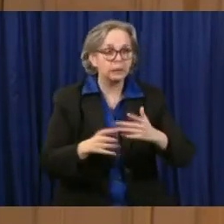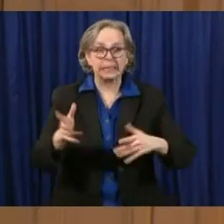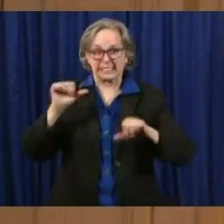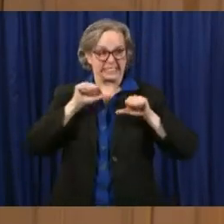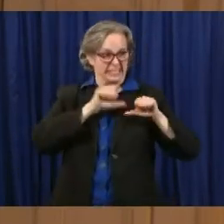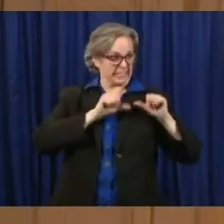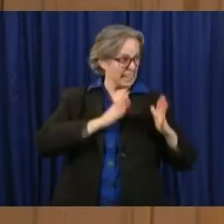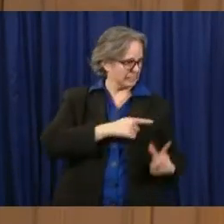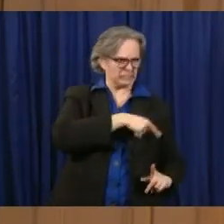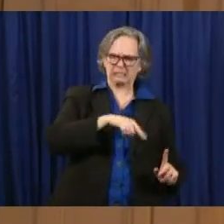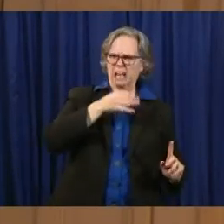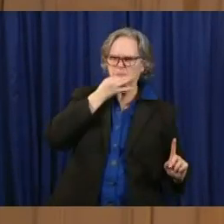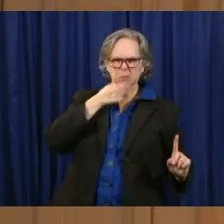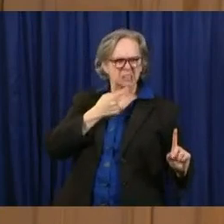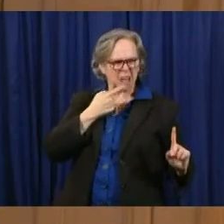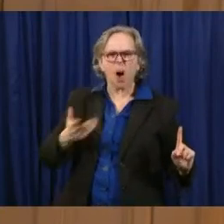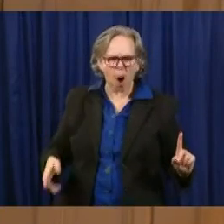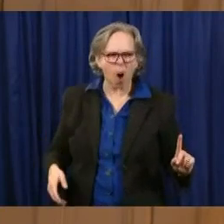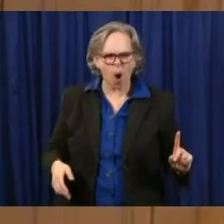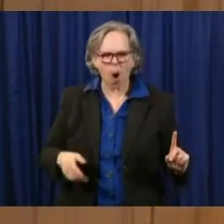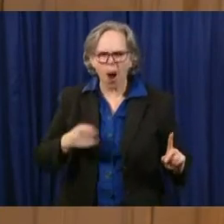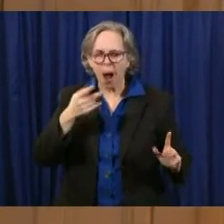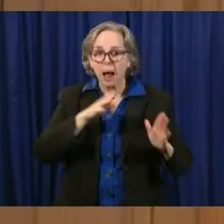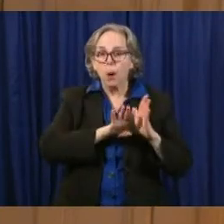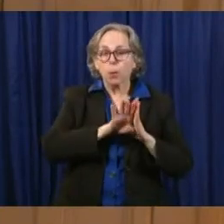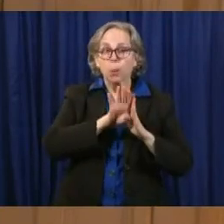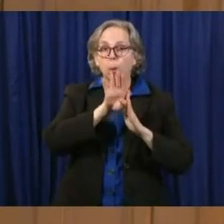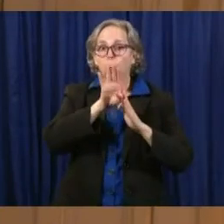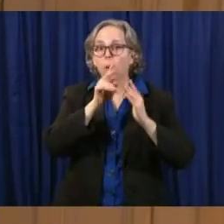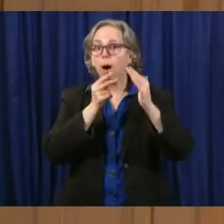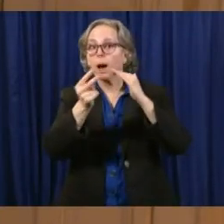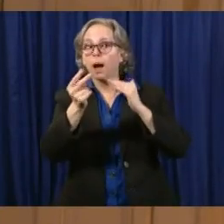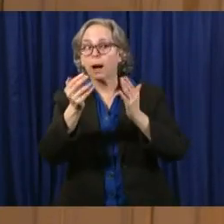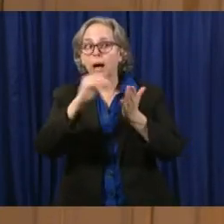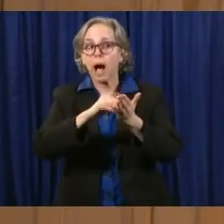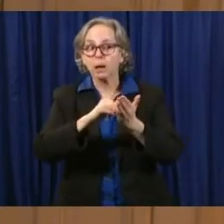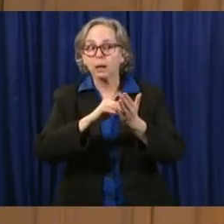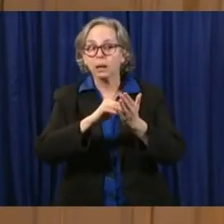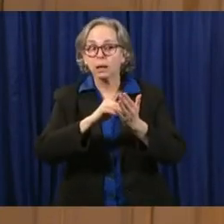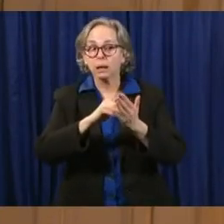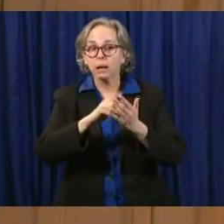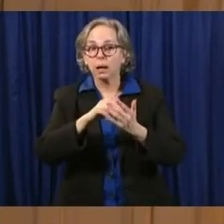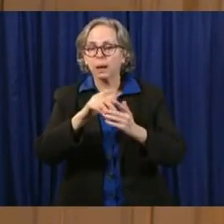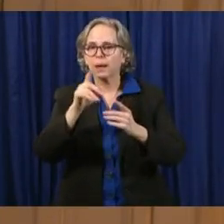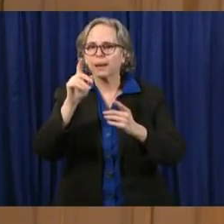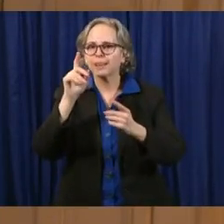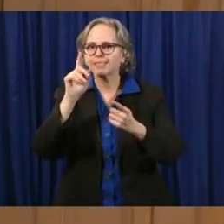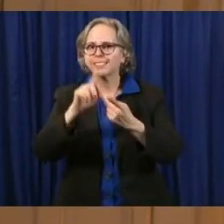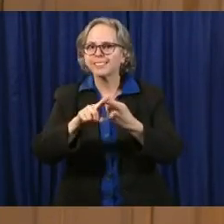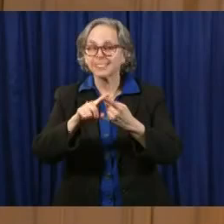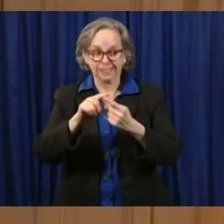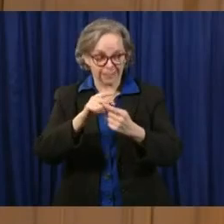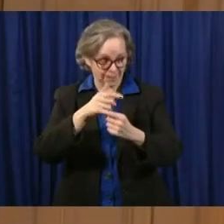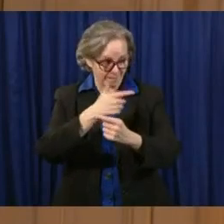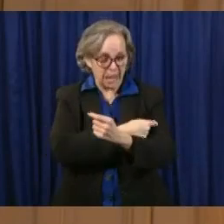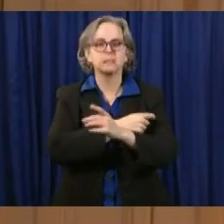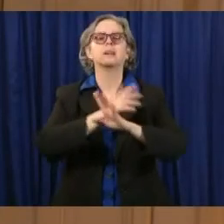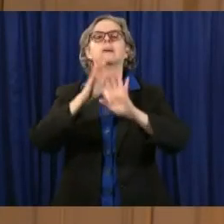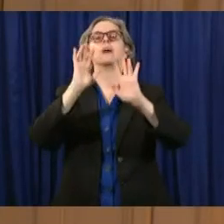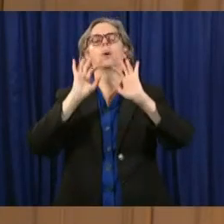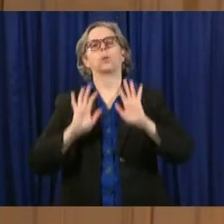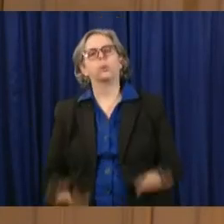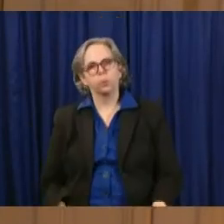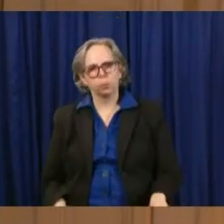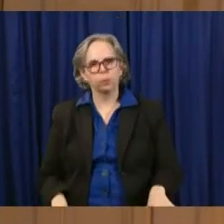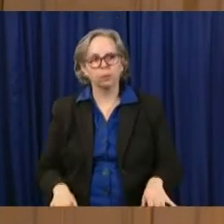vaccine. We are building out our emergency command to deal with those spikes and come alongside locals to help in any